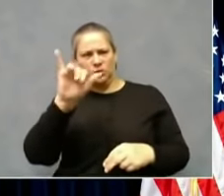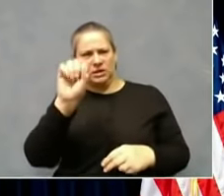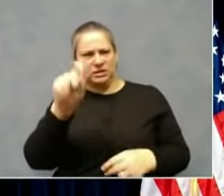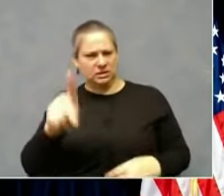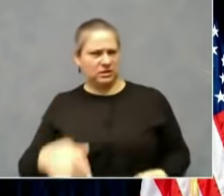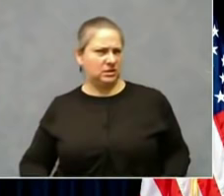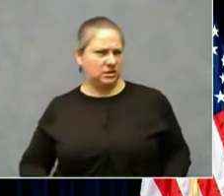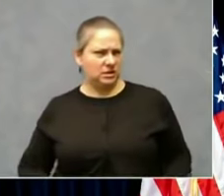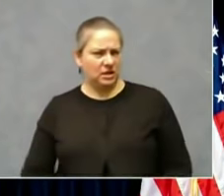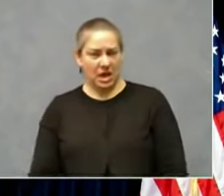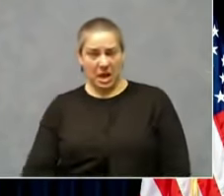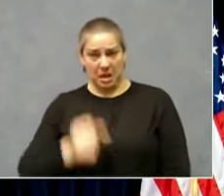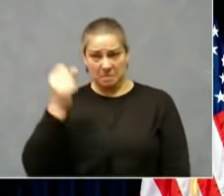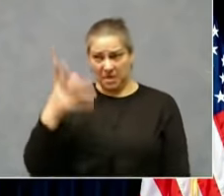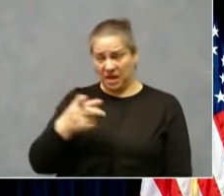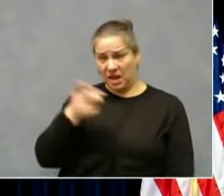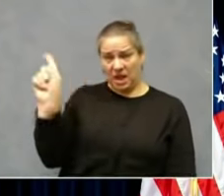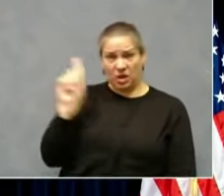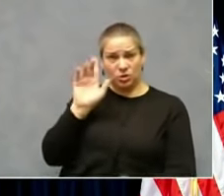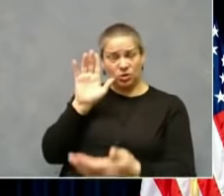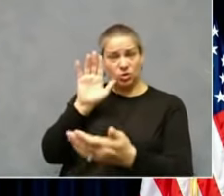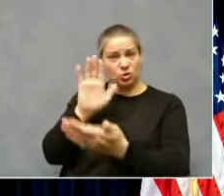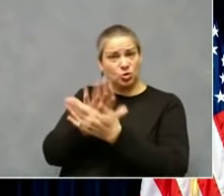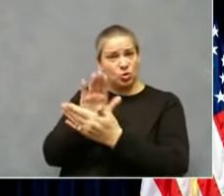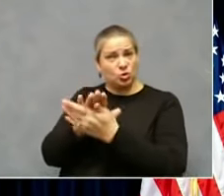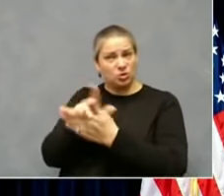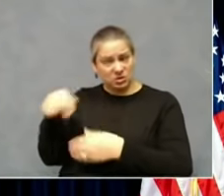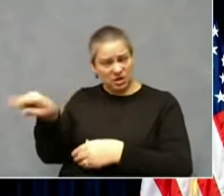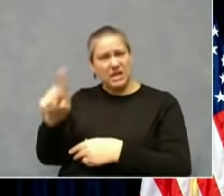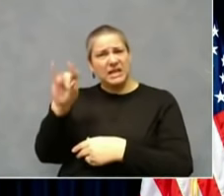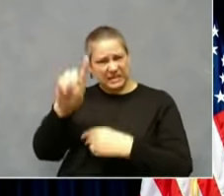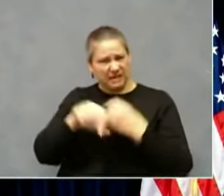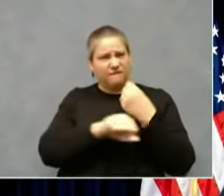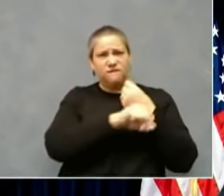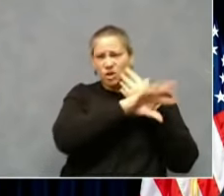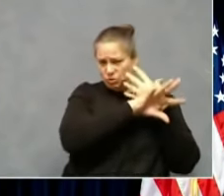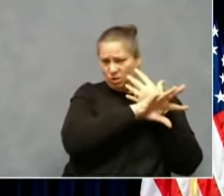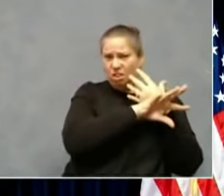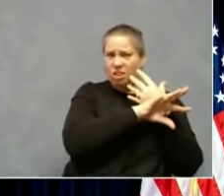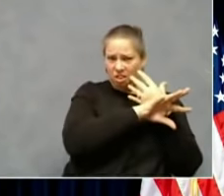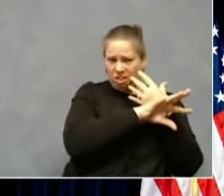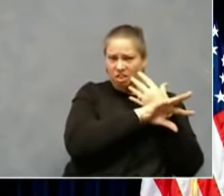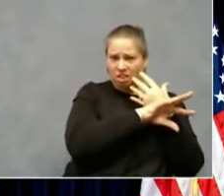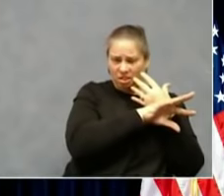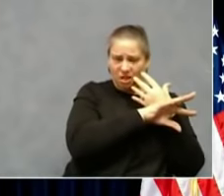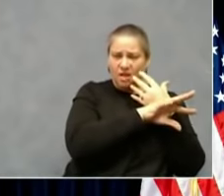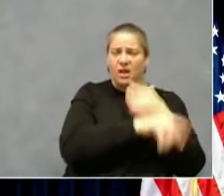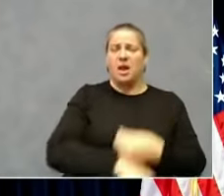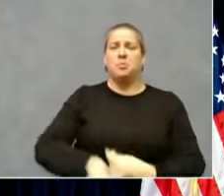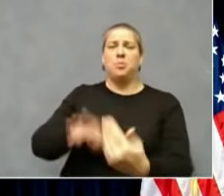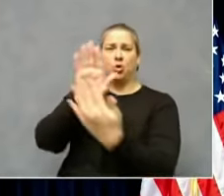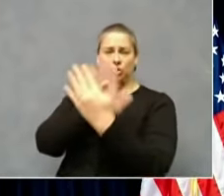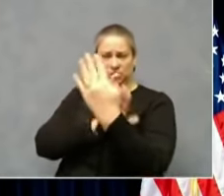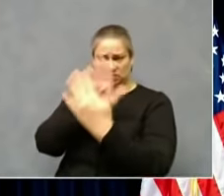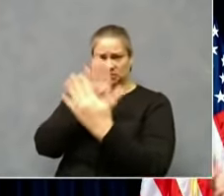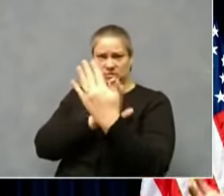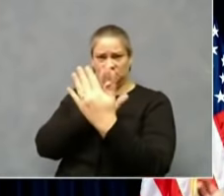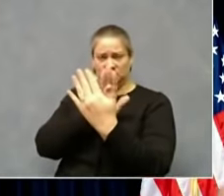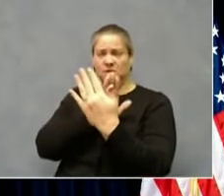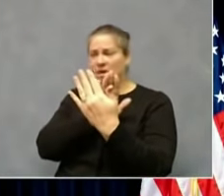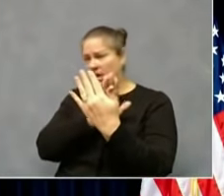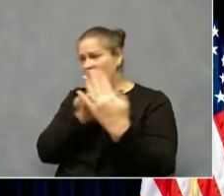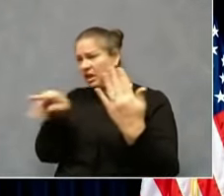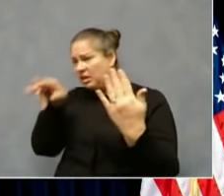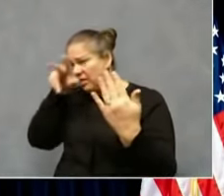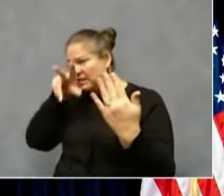virtual before we had to make this decision. And with Thanksgiving coming up being a likely super spreader event, oh, what